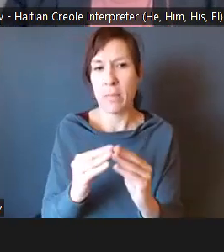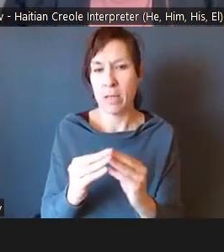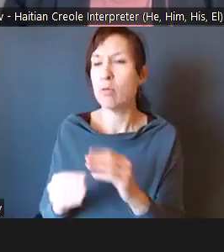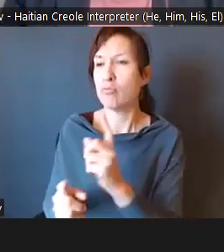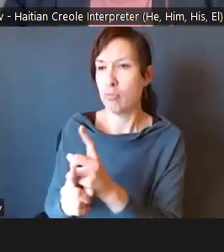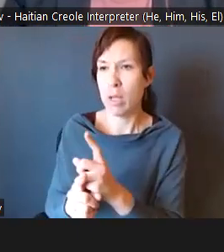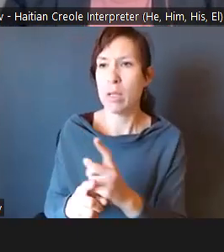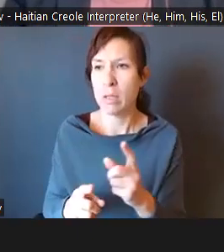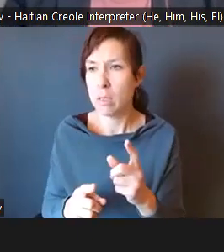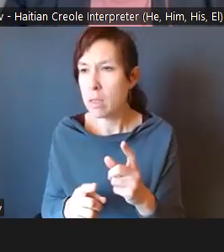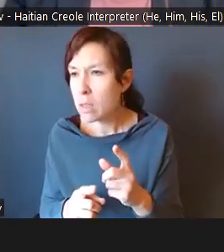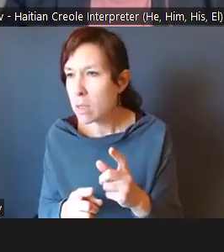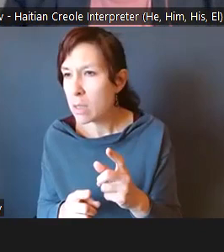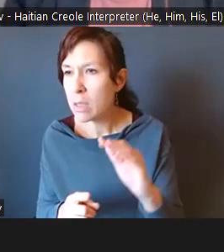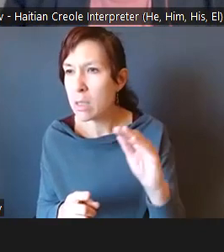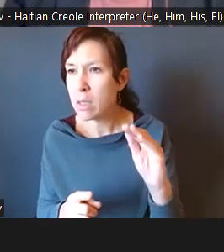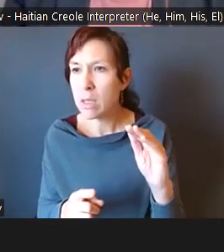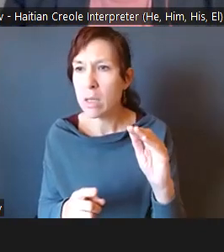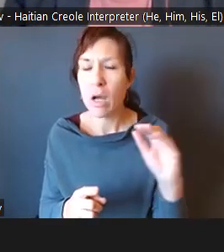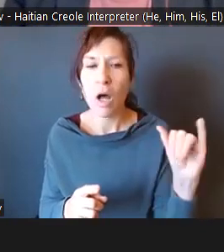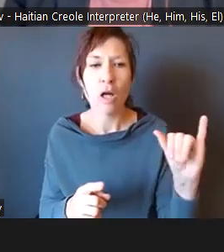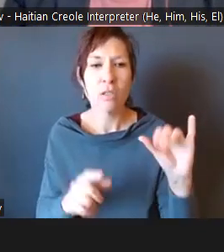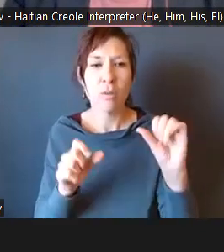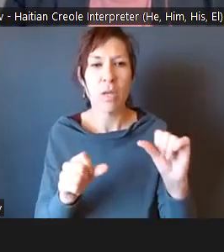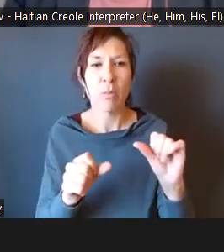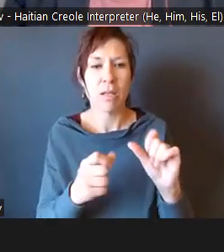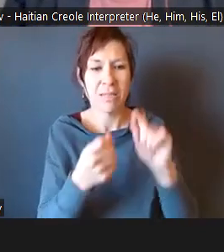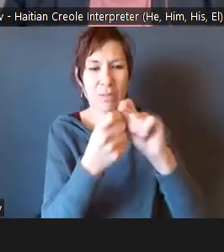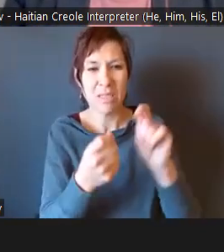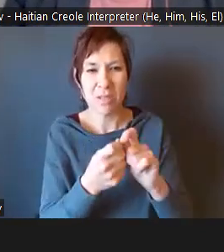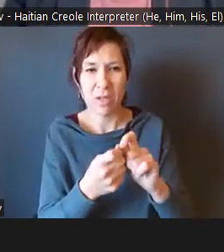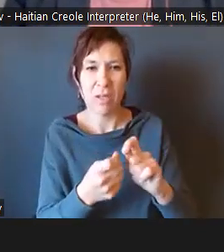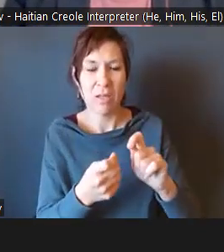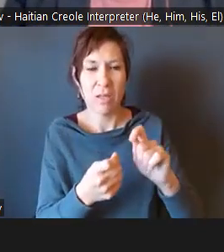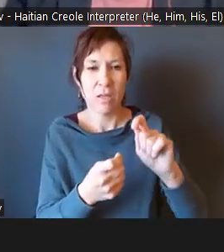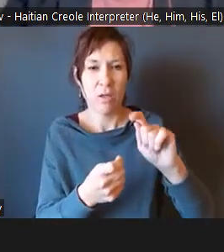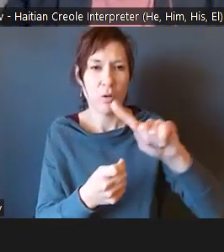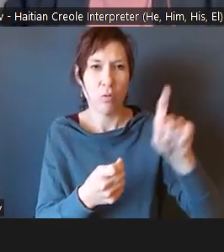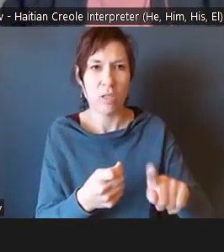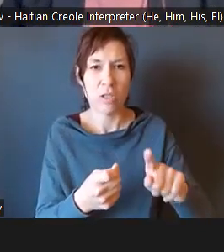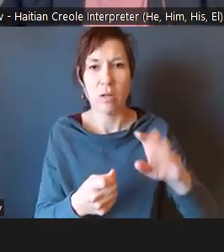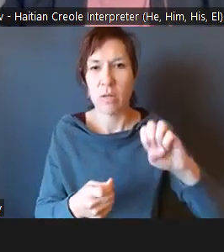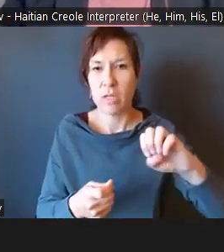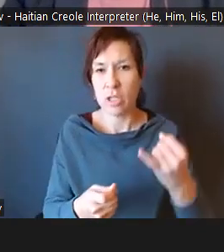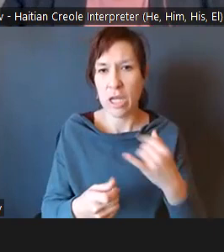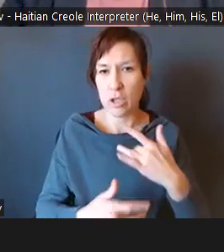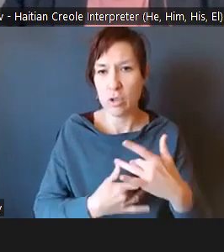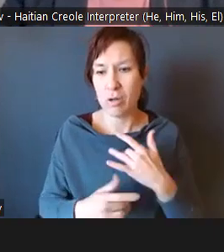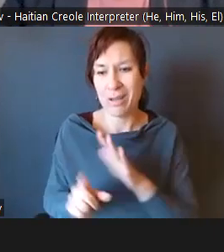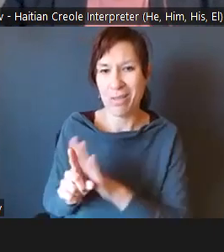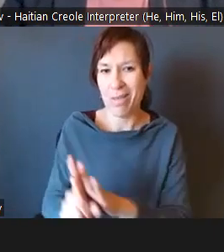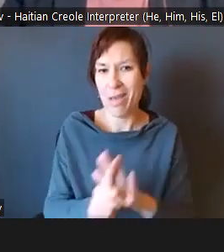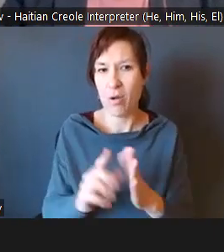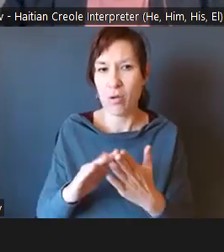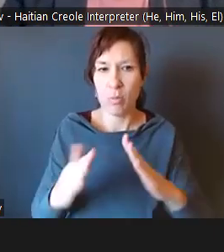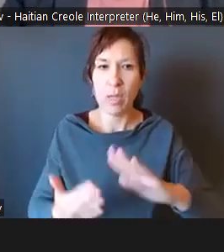more specific environmental justice questions about environmental justice concerns in their communities, I think is